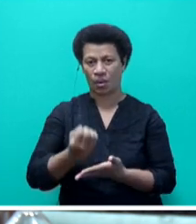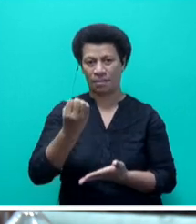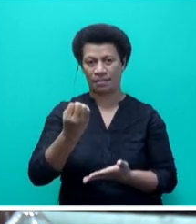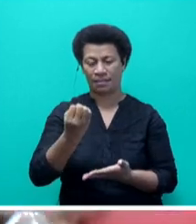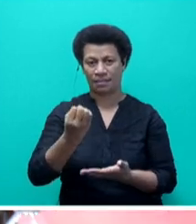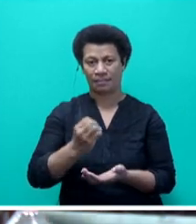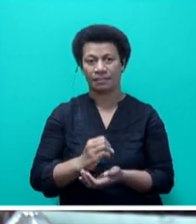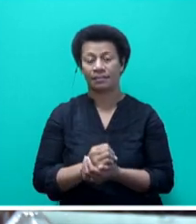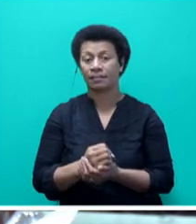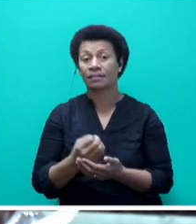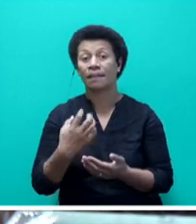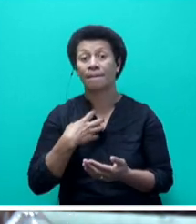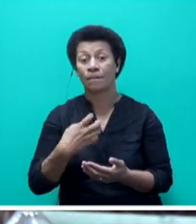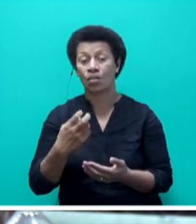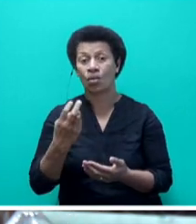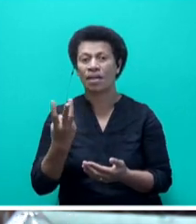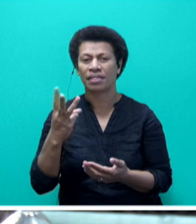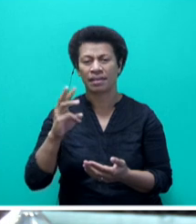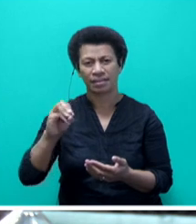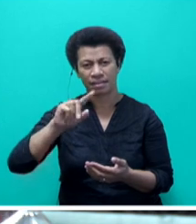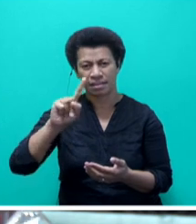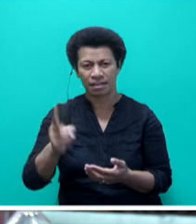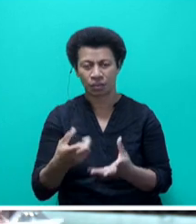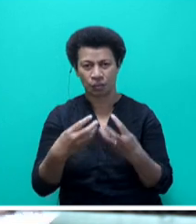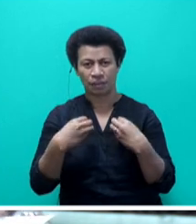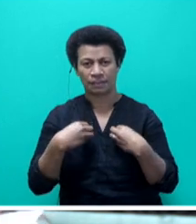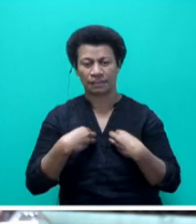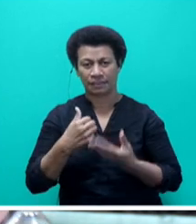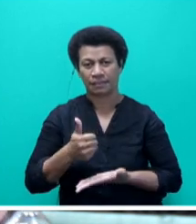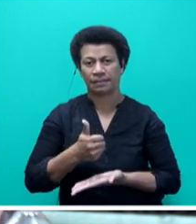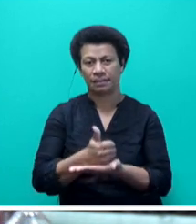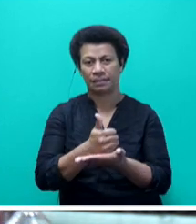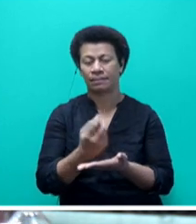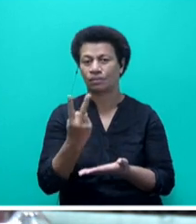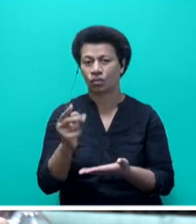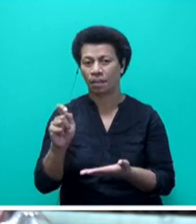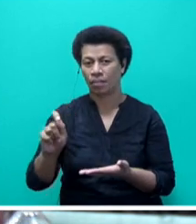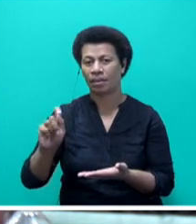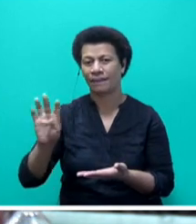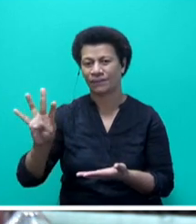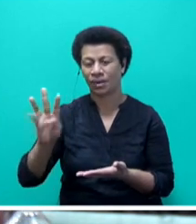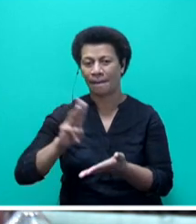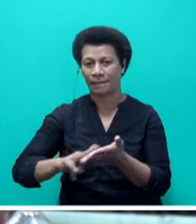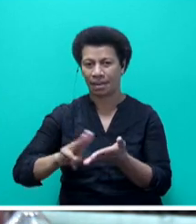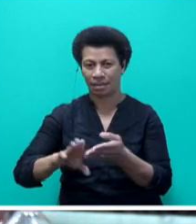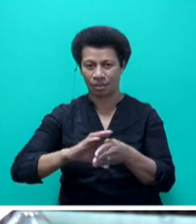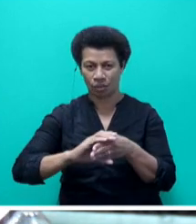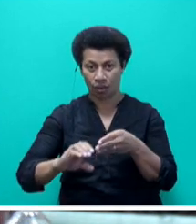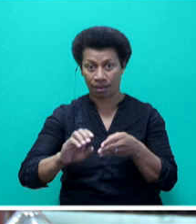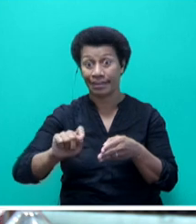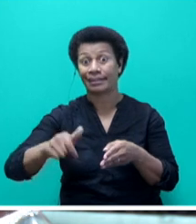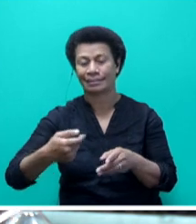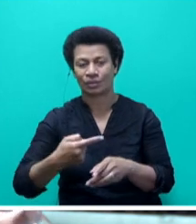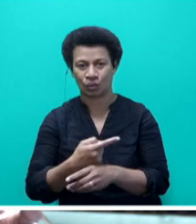such, more than 13,000 TELS and TOPPERS recipients will be assisted with approximately $2.4 million, and they get paid that next week.